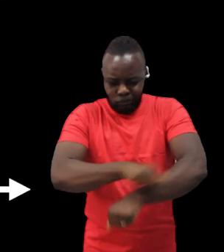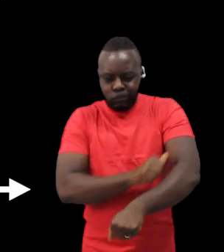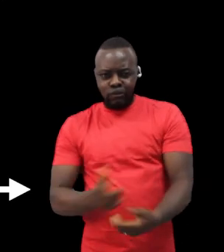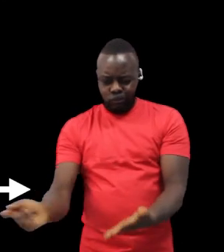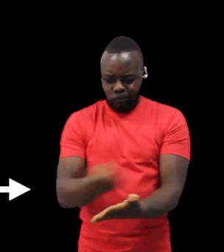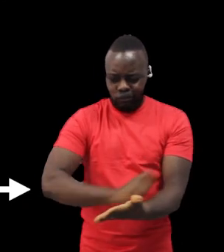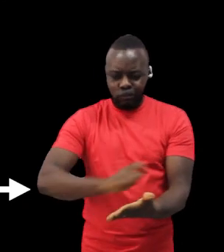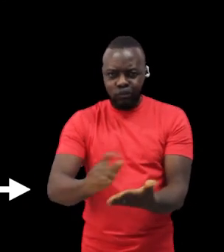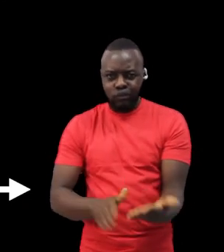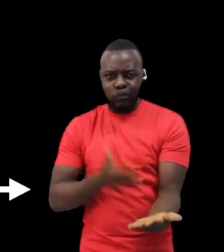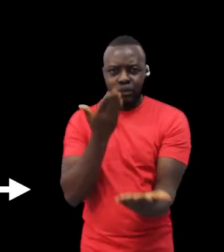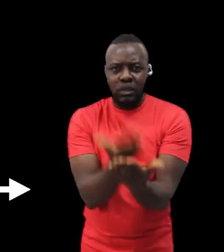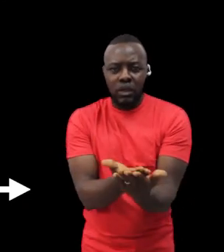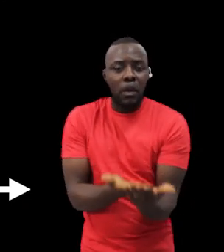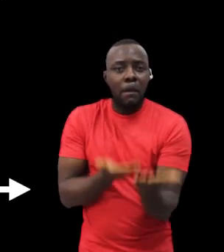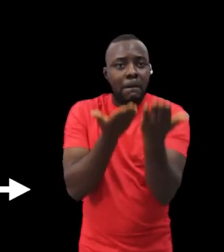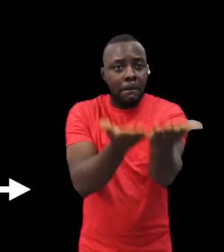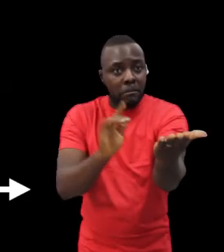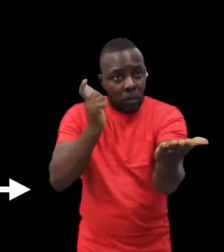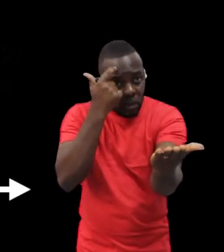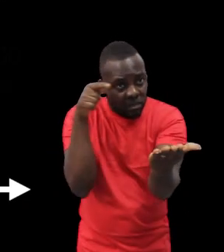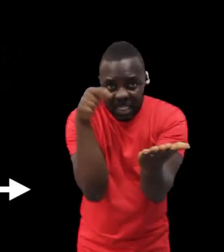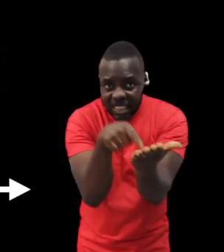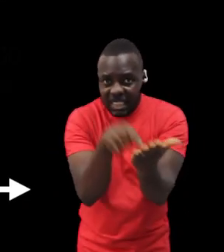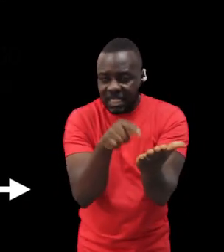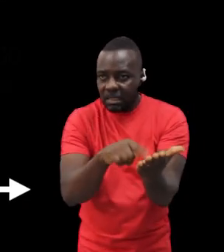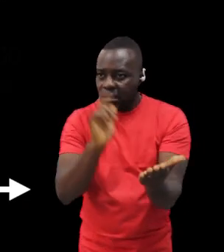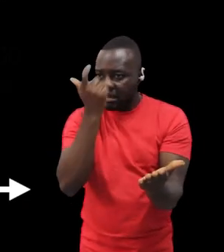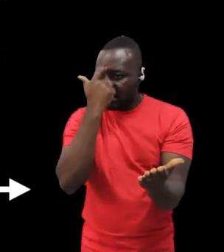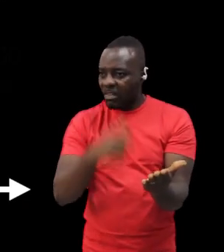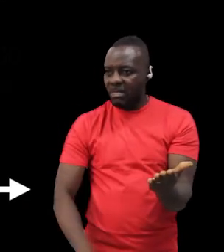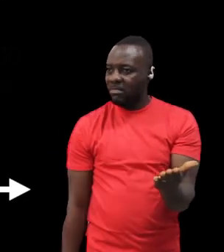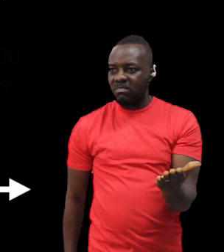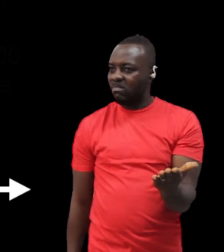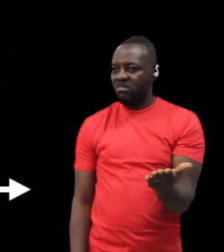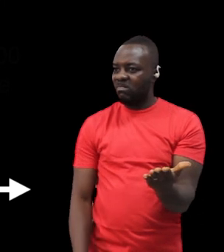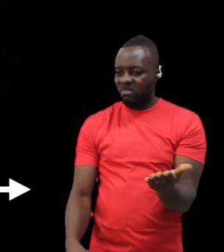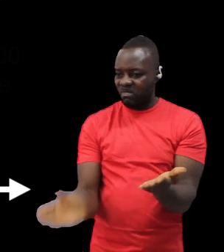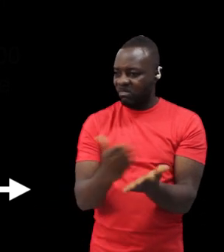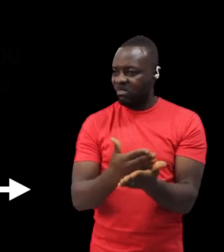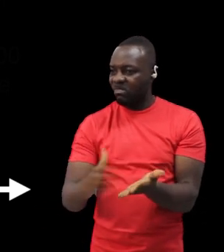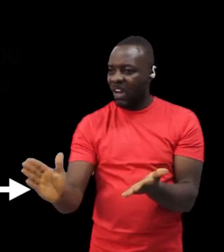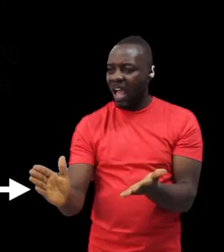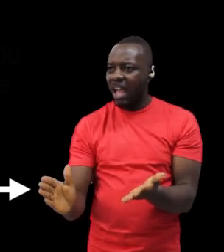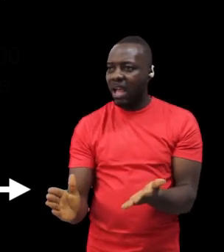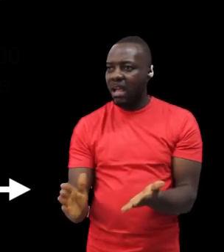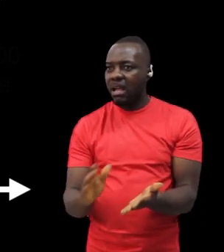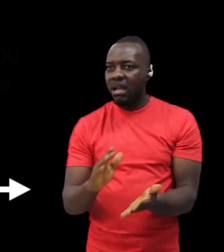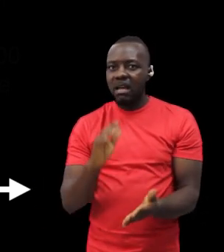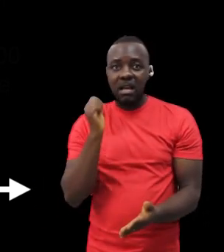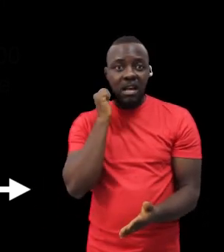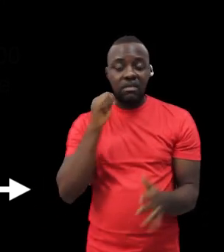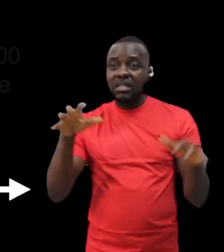submitting a Deaf education proposal to the Government of Ghana's Ministry of Education and Social Welfare and the Accra City Council. As neither